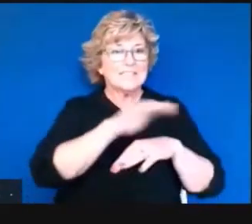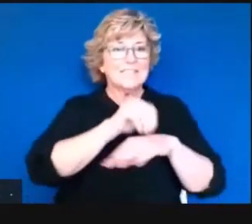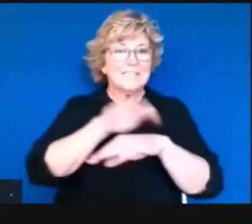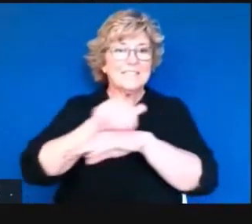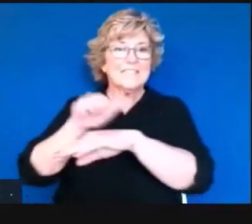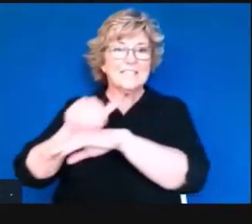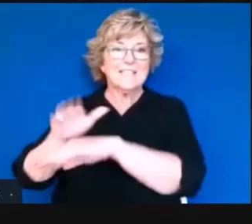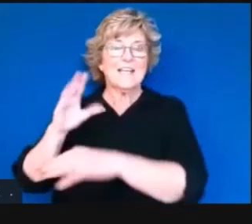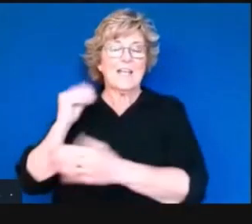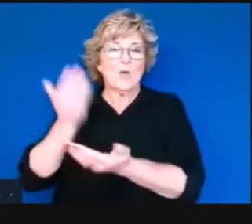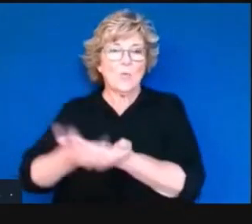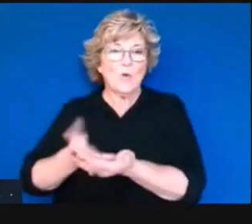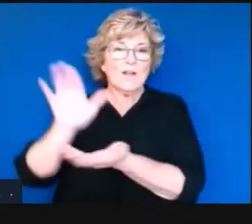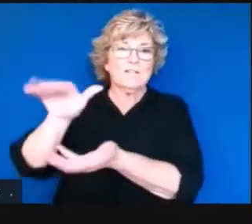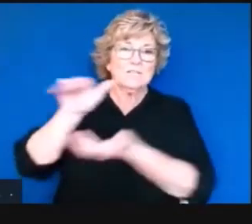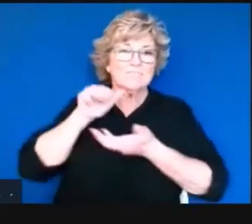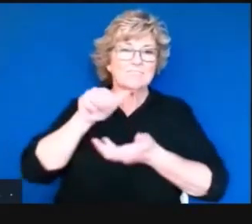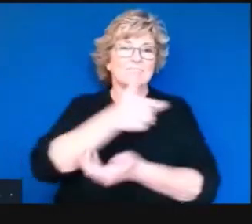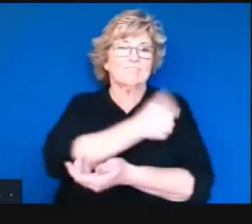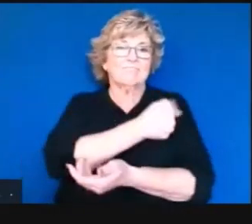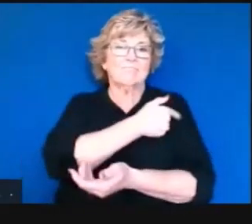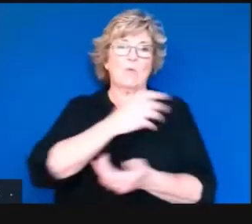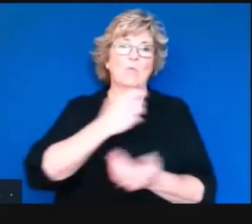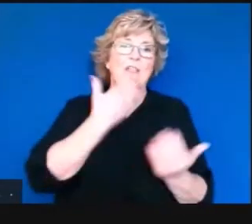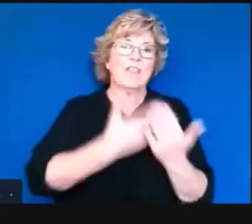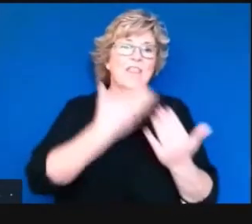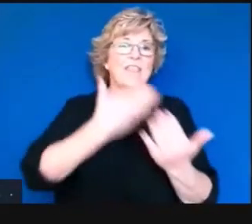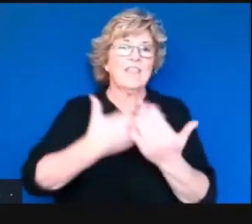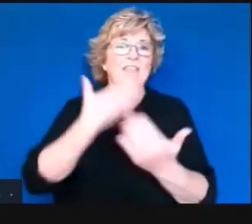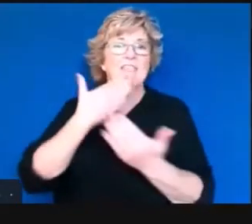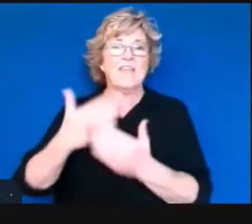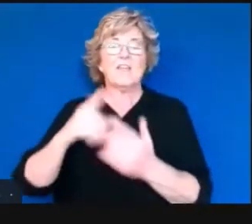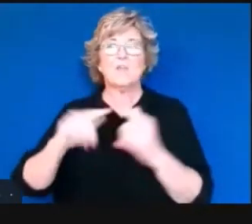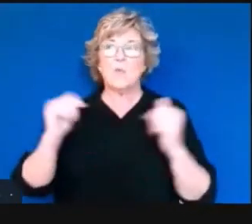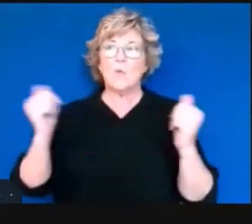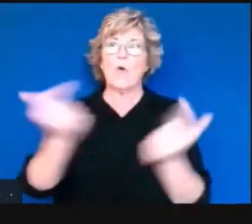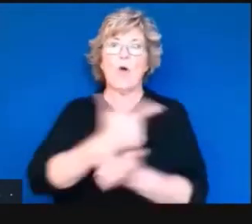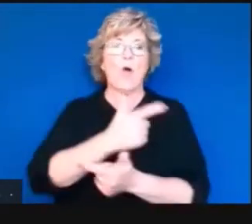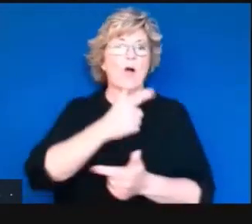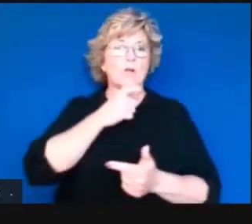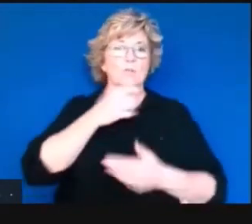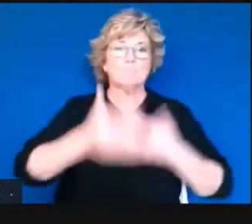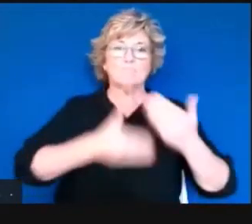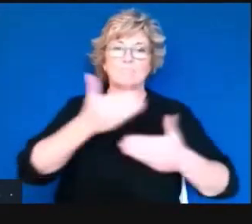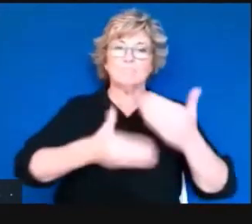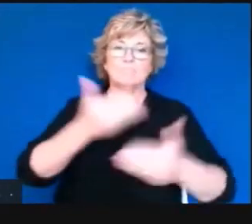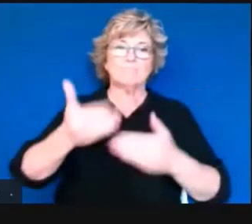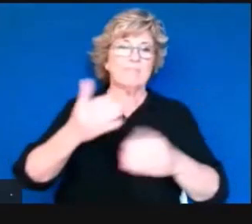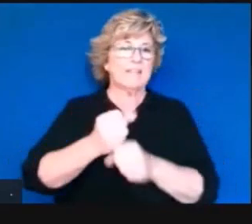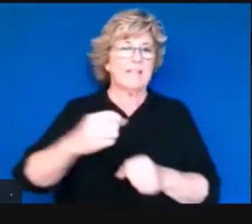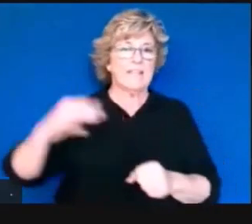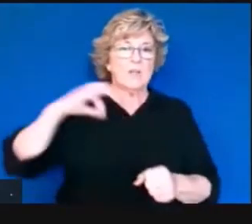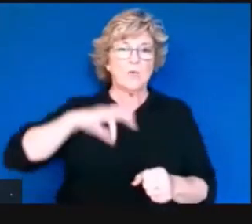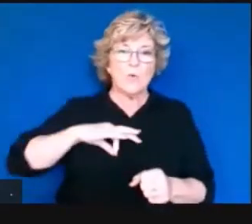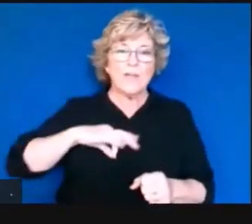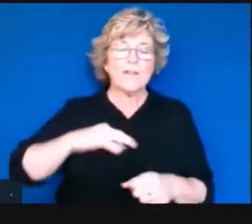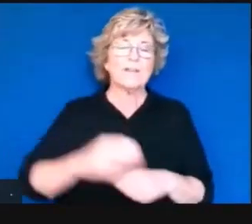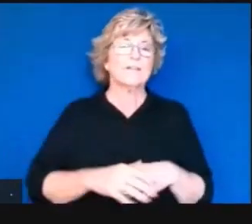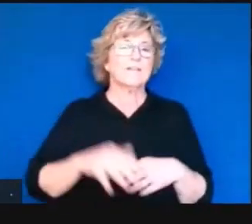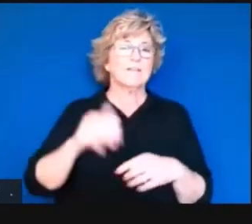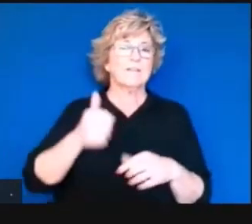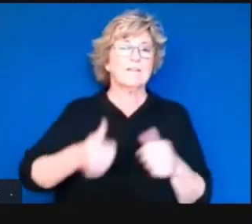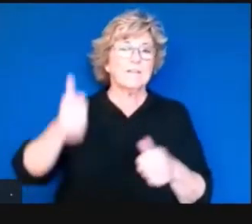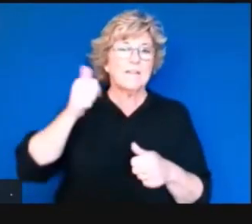have arrived. And I want to compliment everybody who was part of Operation Warp Speed, they deserve credit, the administration deserves credit,